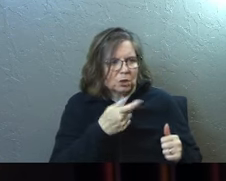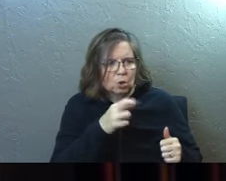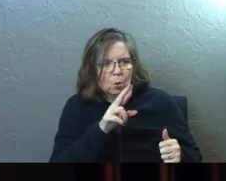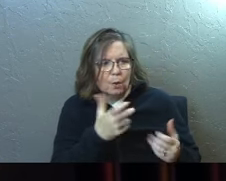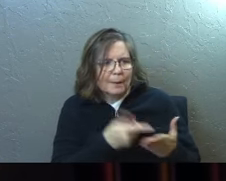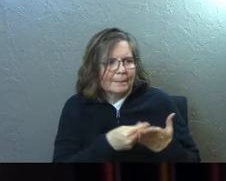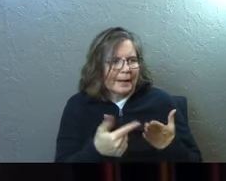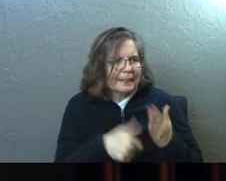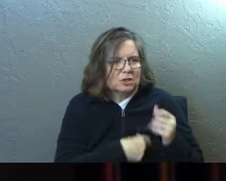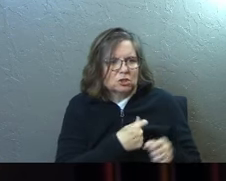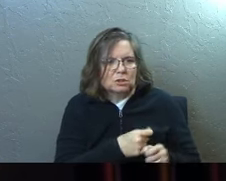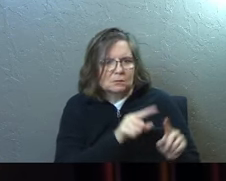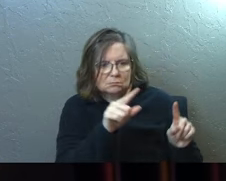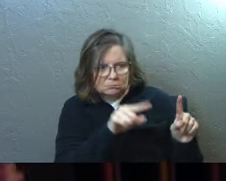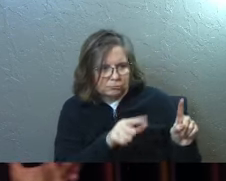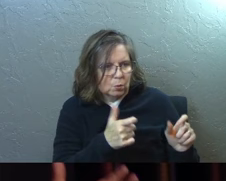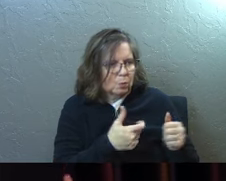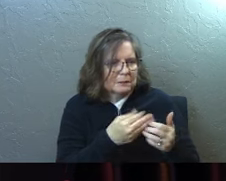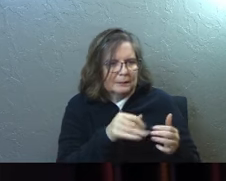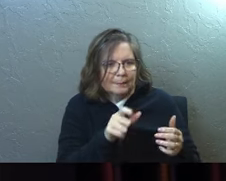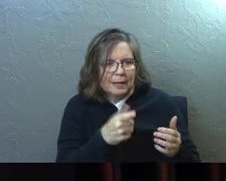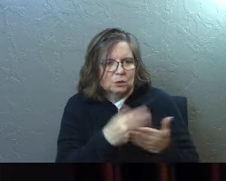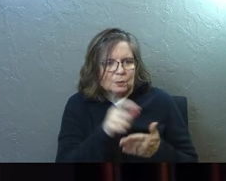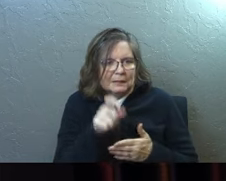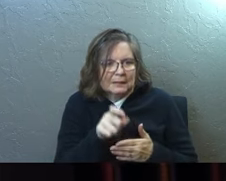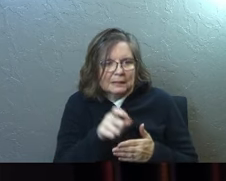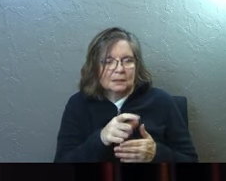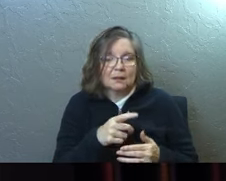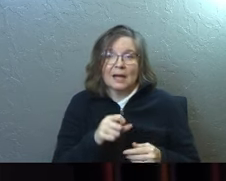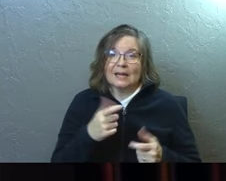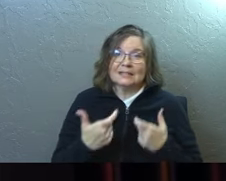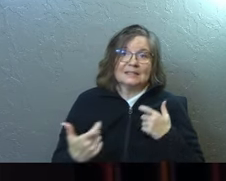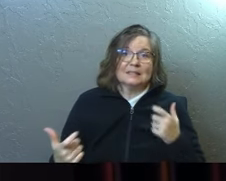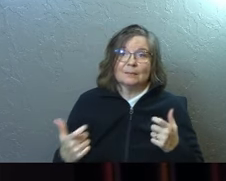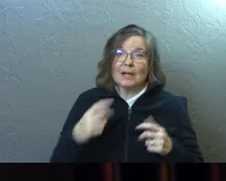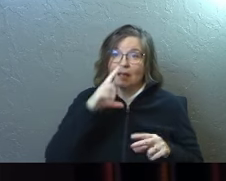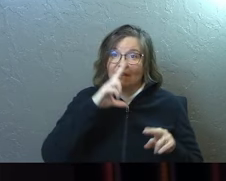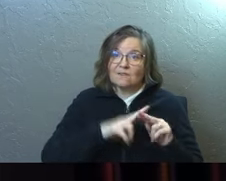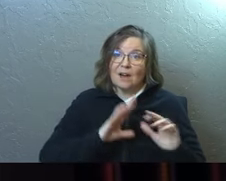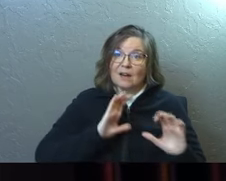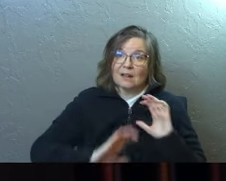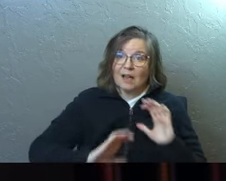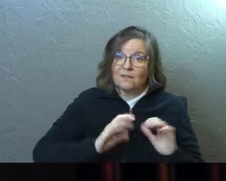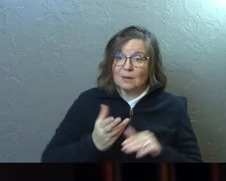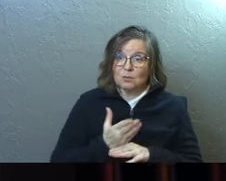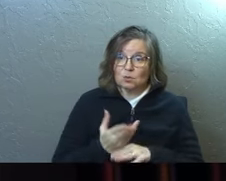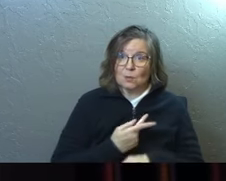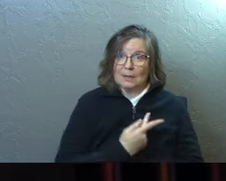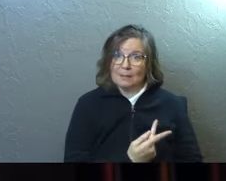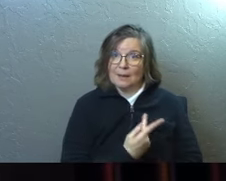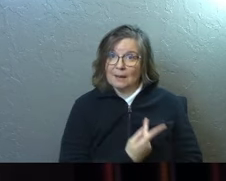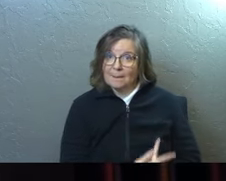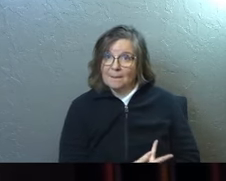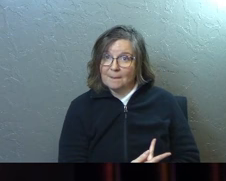lures do I get this year? And what supplies do we need? And it's this big, fun conversation between me and him. So